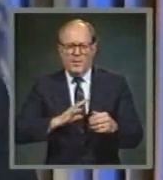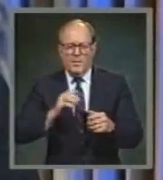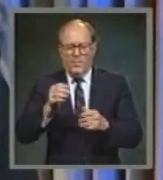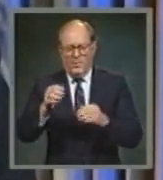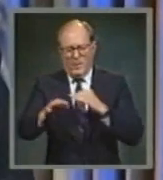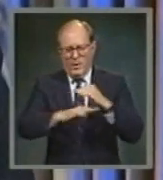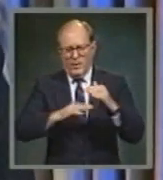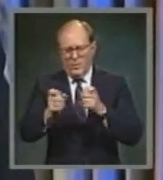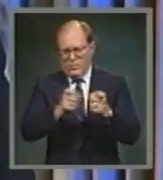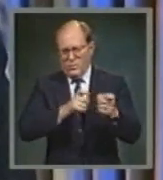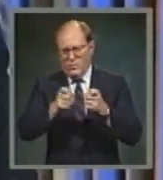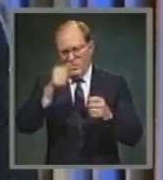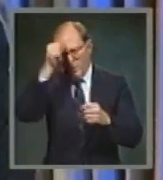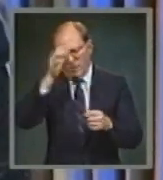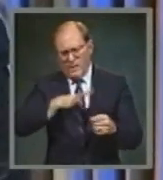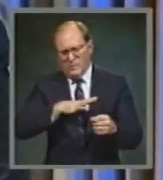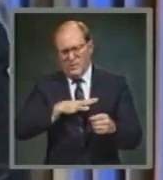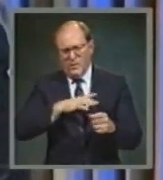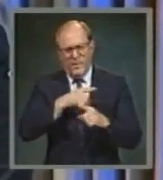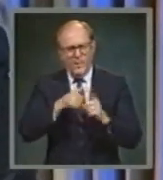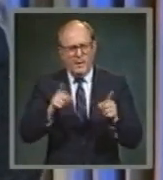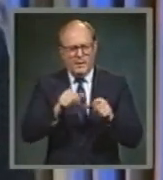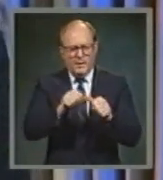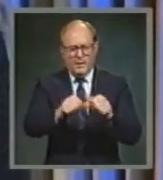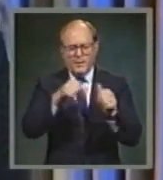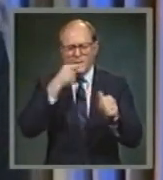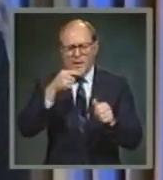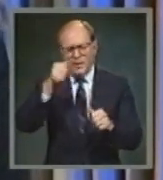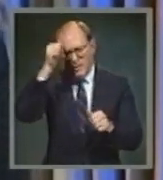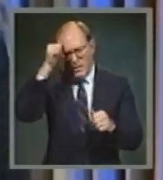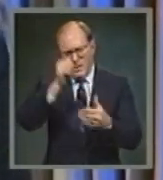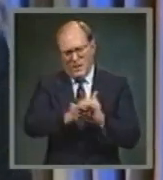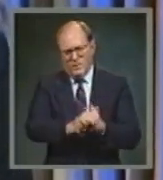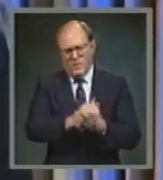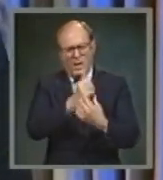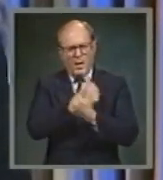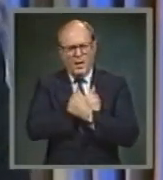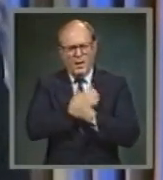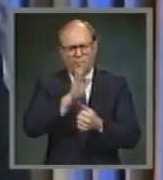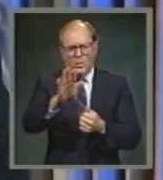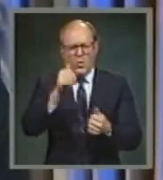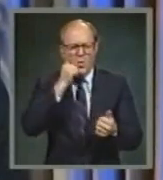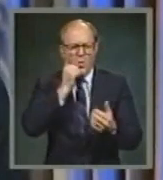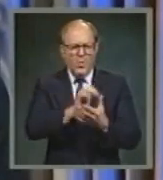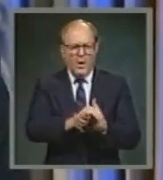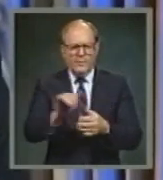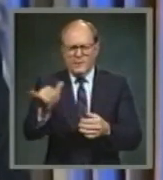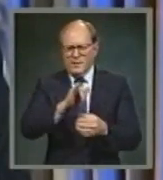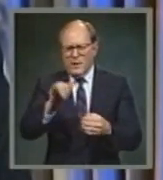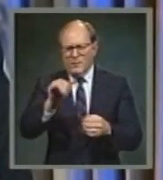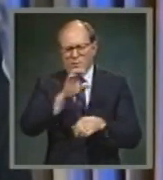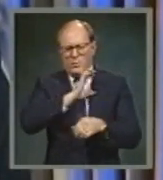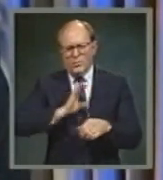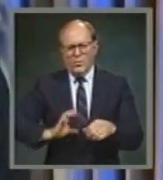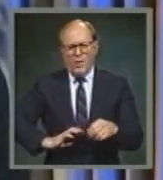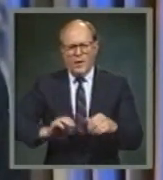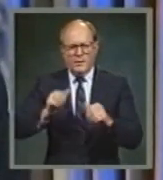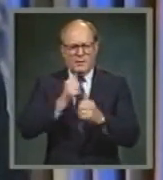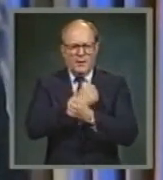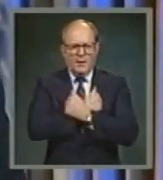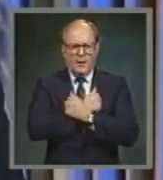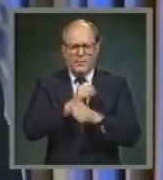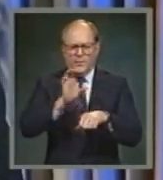Husbands, love your wives, even as Christ also loved the church and